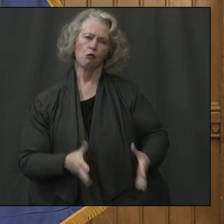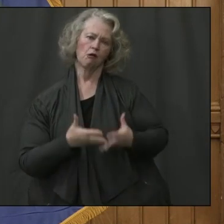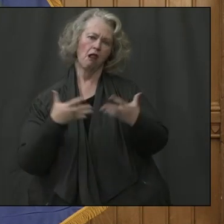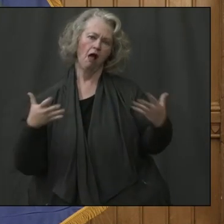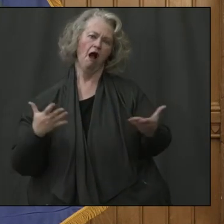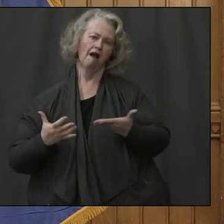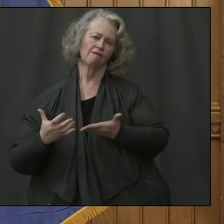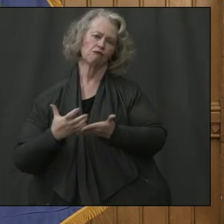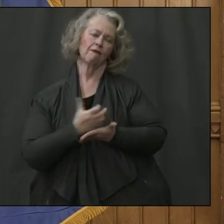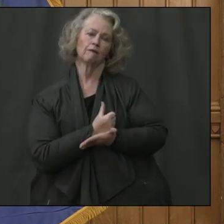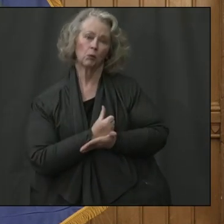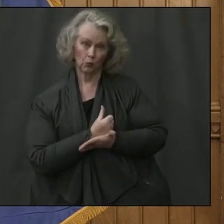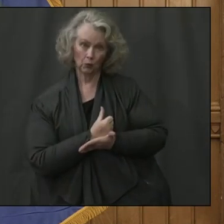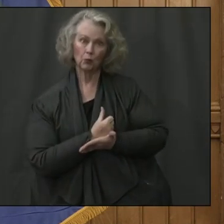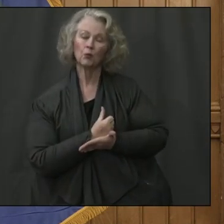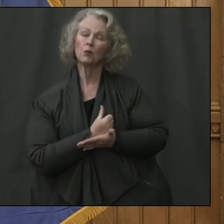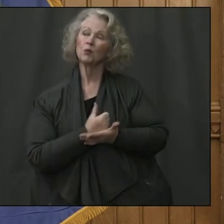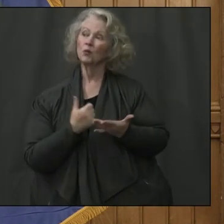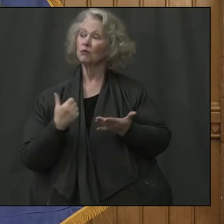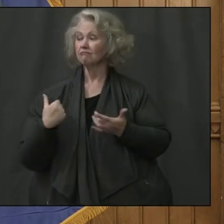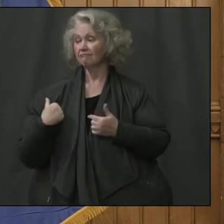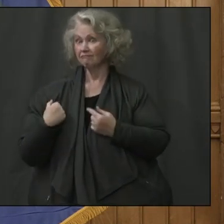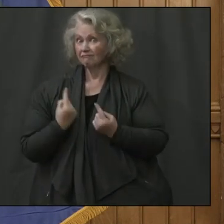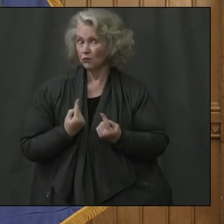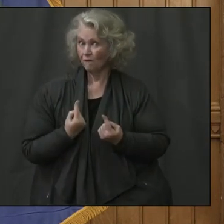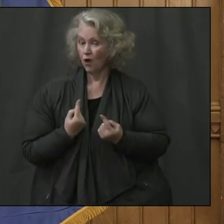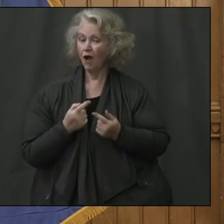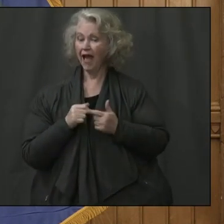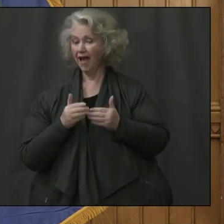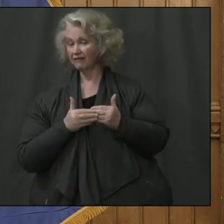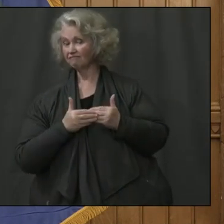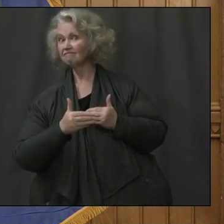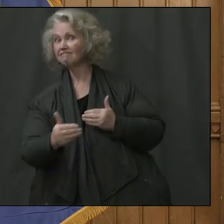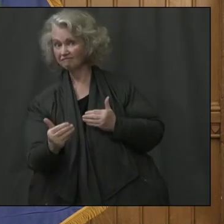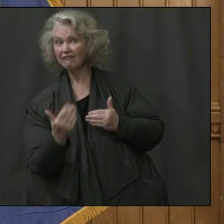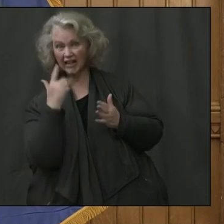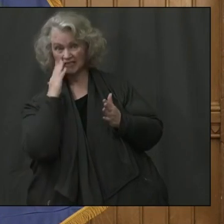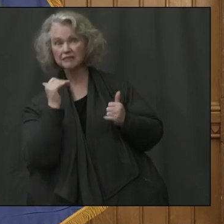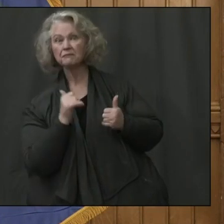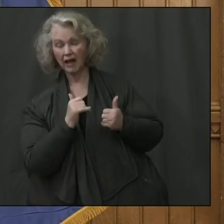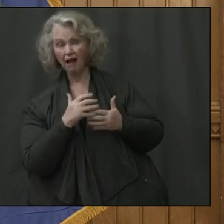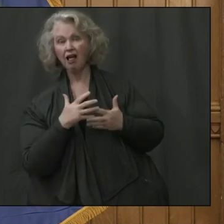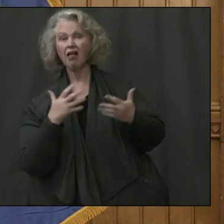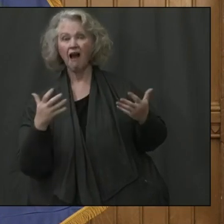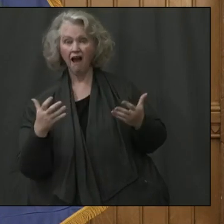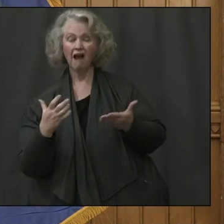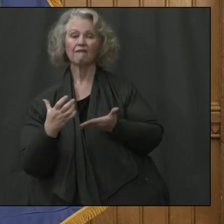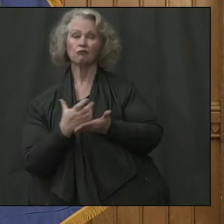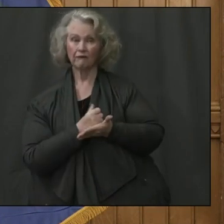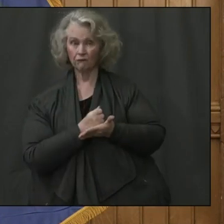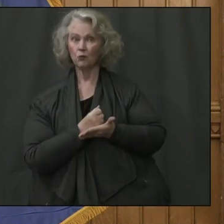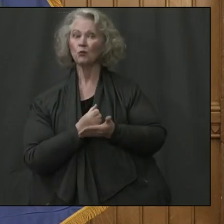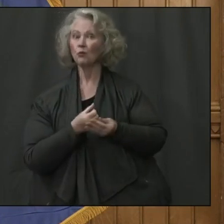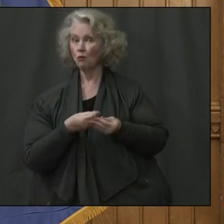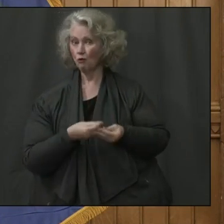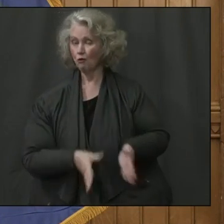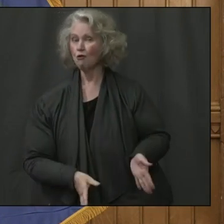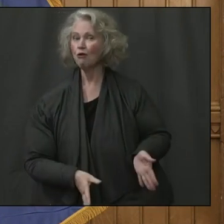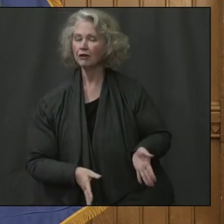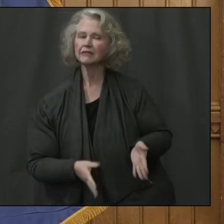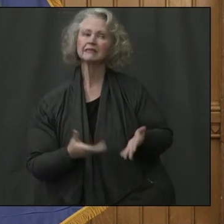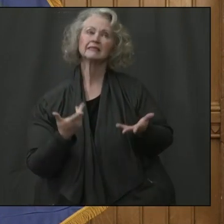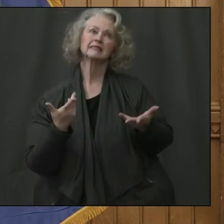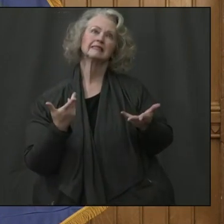over the last couple months, and we foresee it through this fiscal year and beyond. You I think last time I was here, we talked about